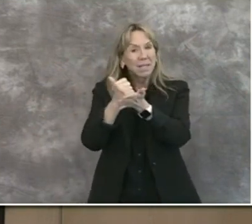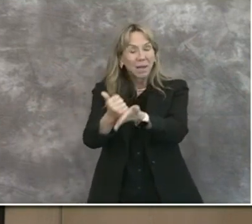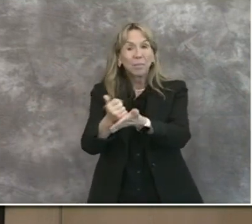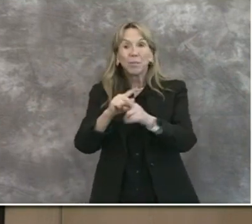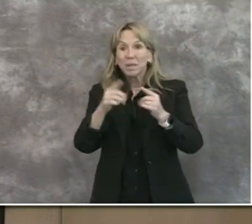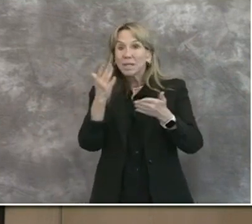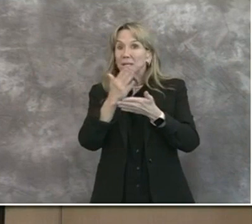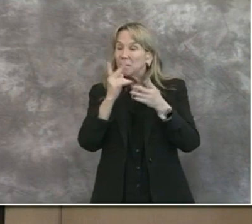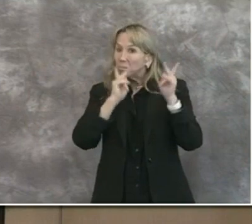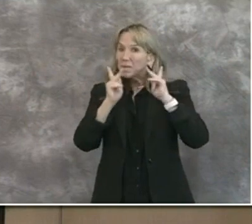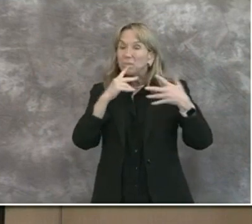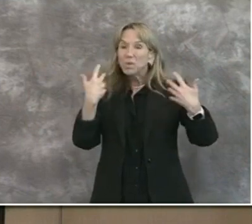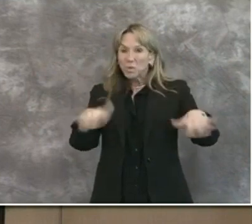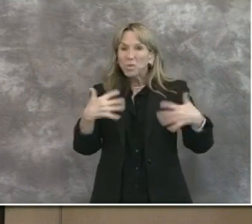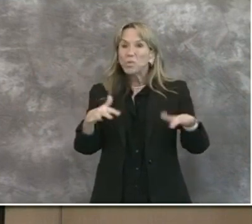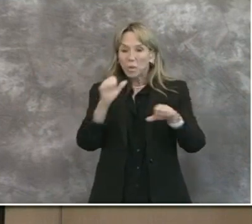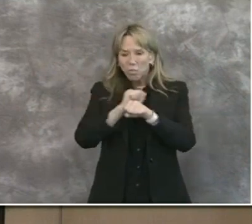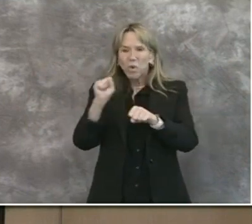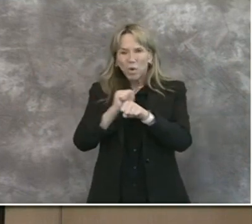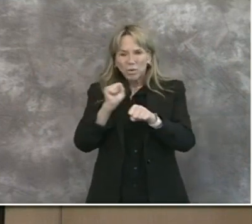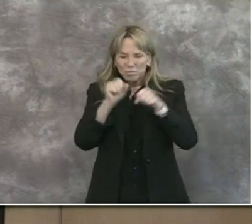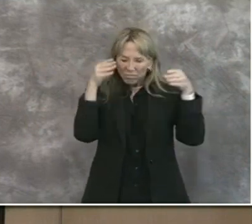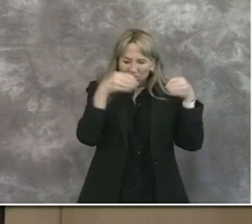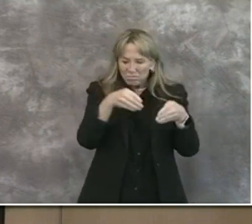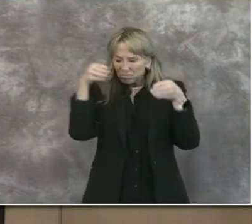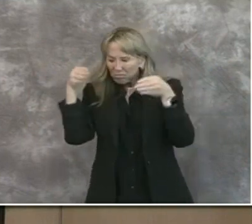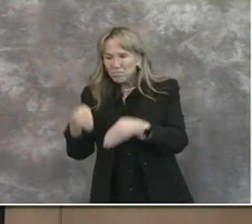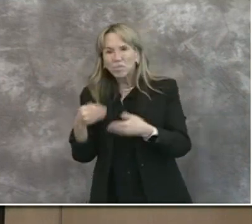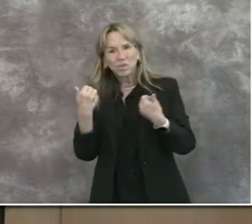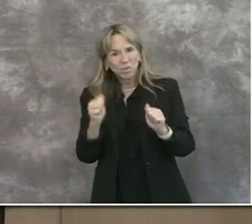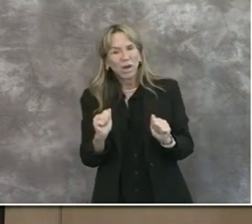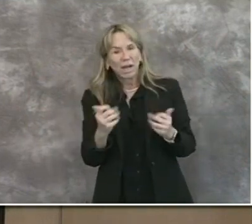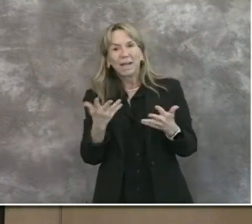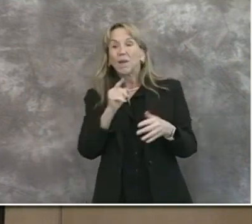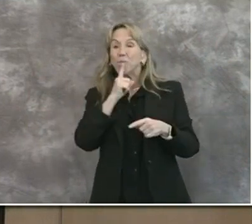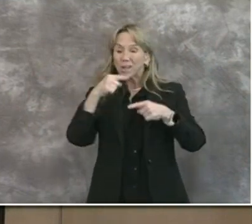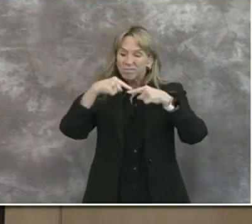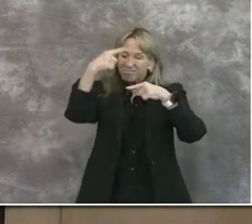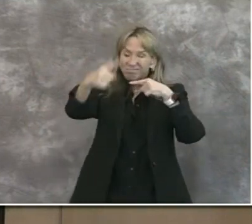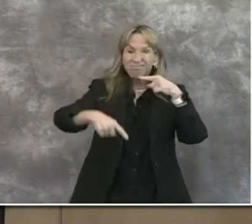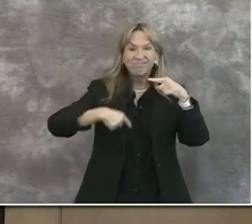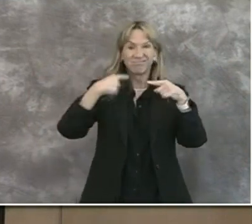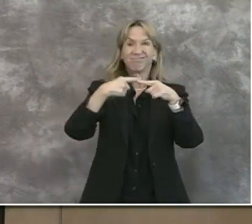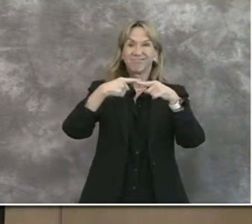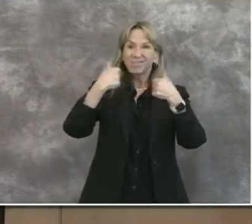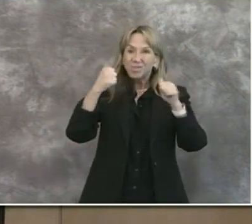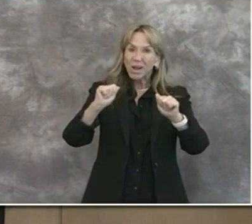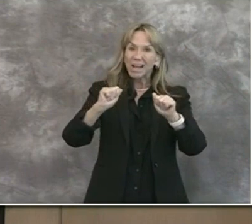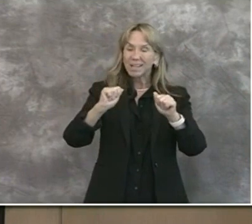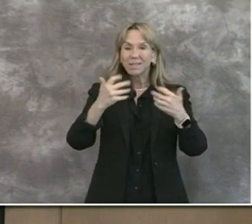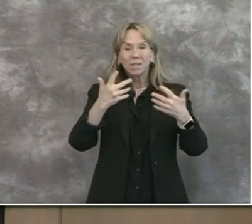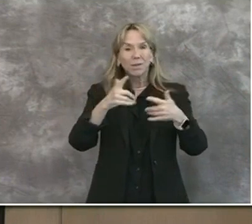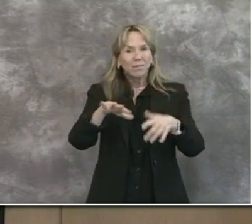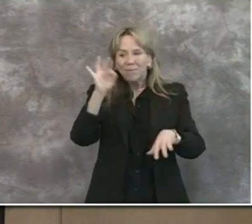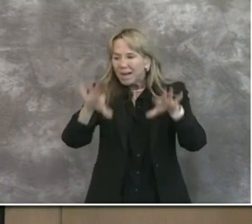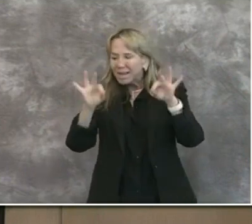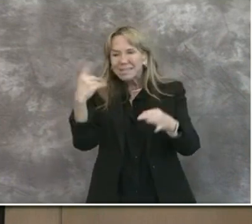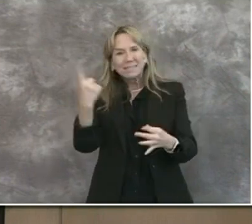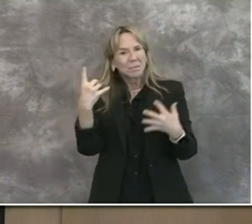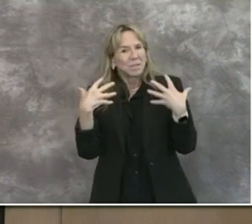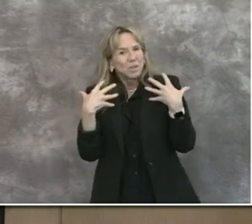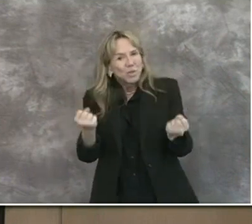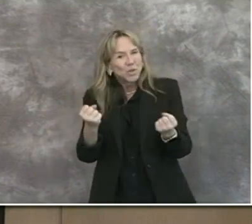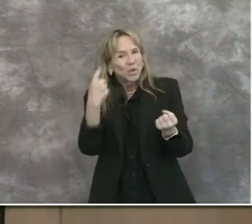working incredibly hard on both of those and including around the clock effort and work around a therapeutic treatment and